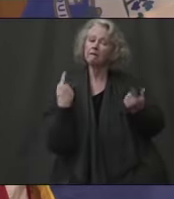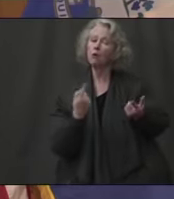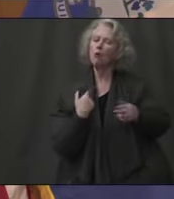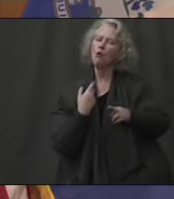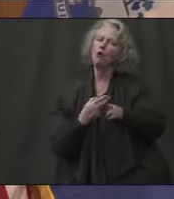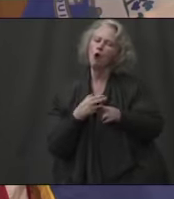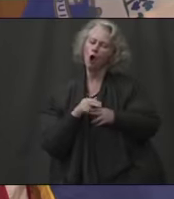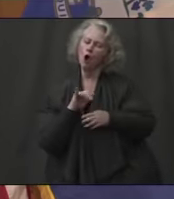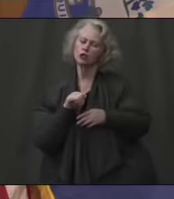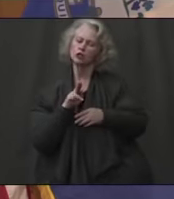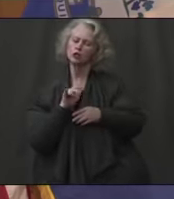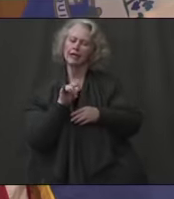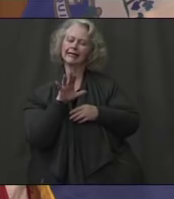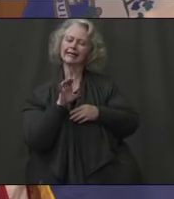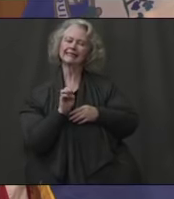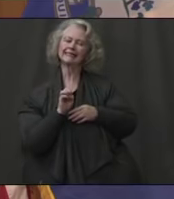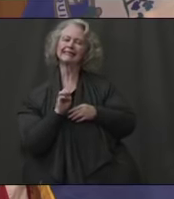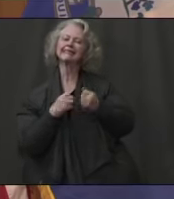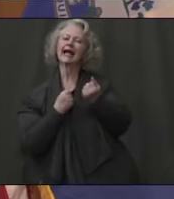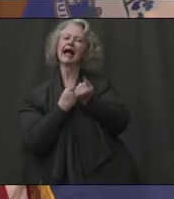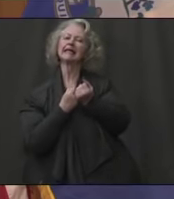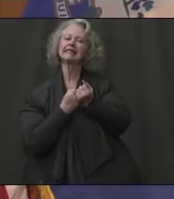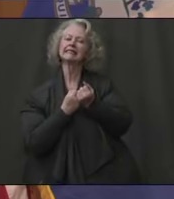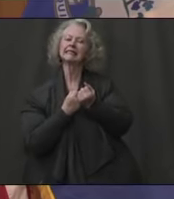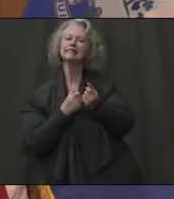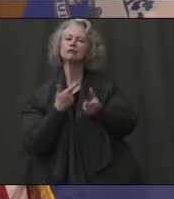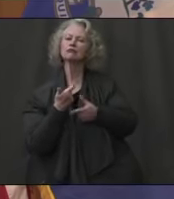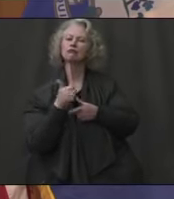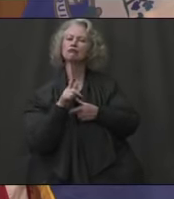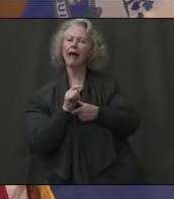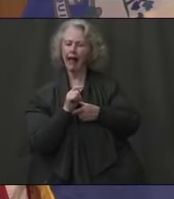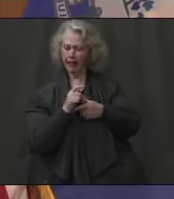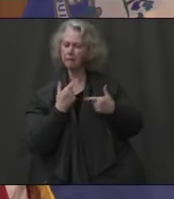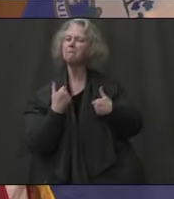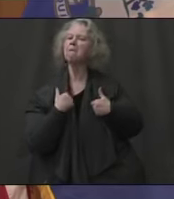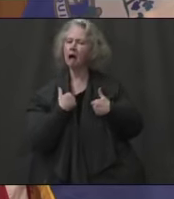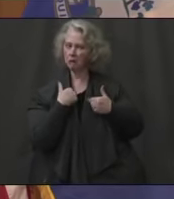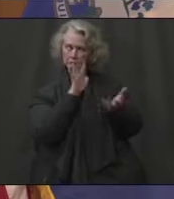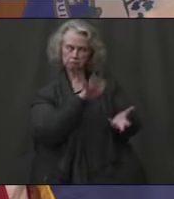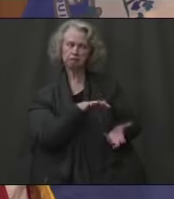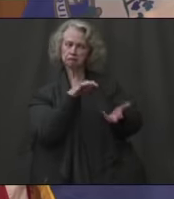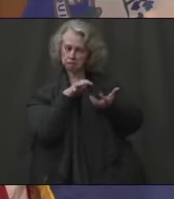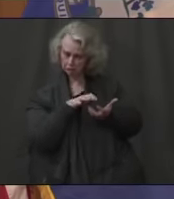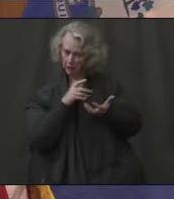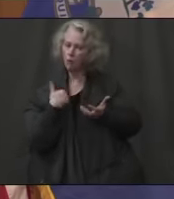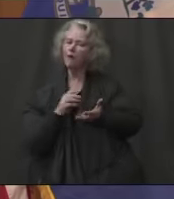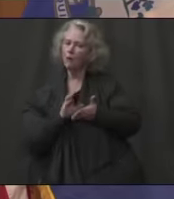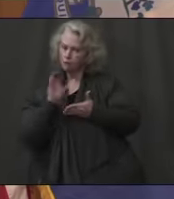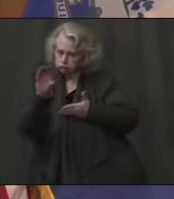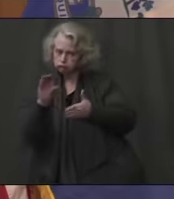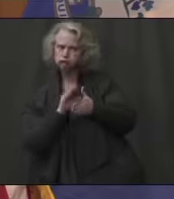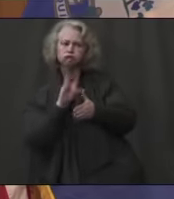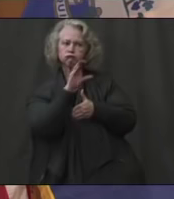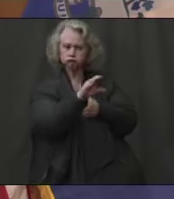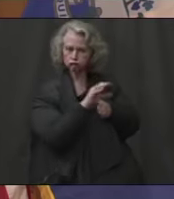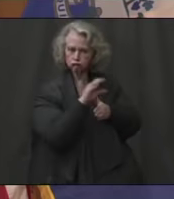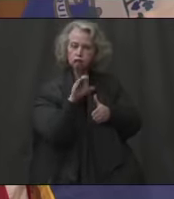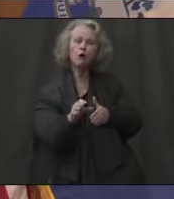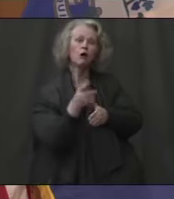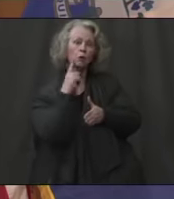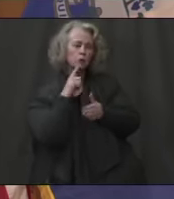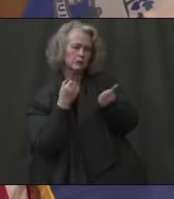justice assistance grants, but under a new terminology. But you have funding that will directly be coming to you to support any